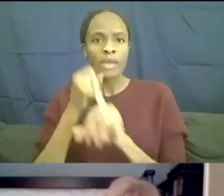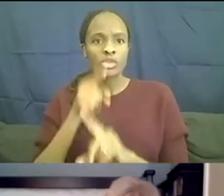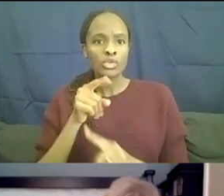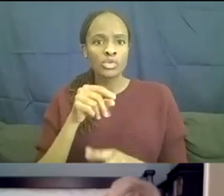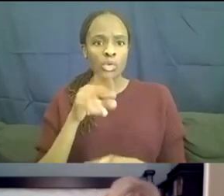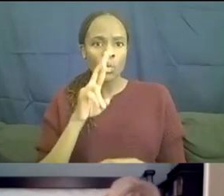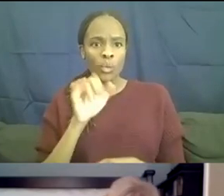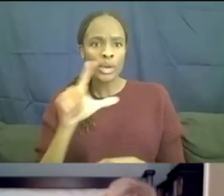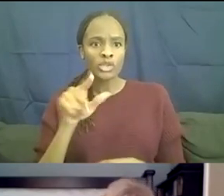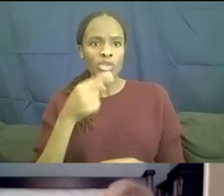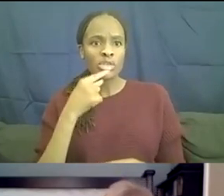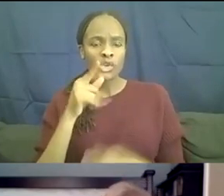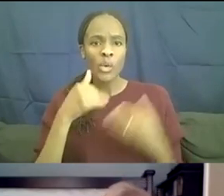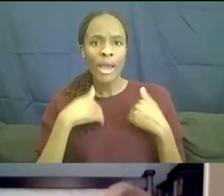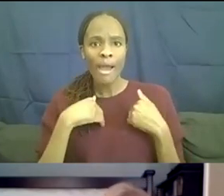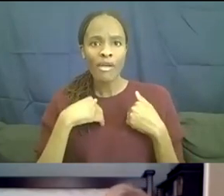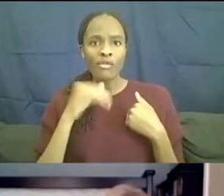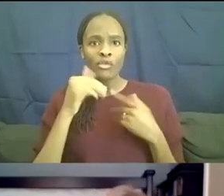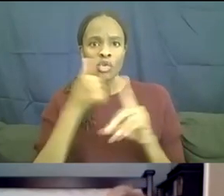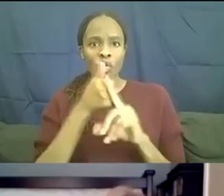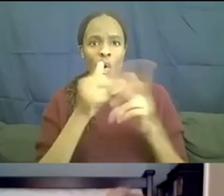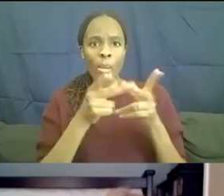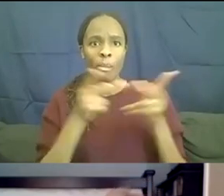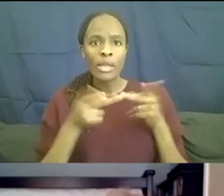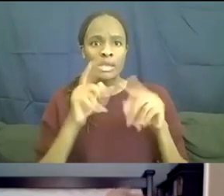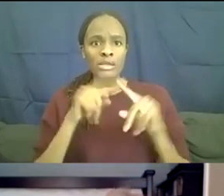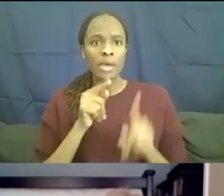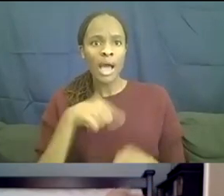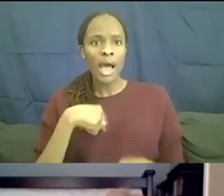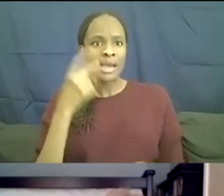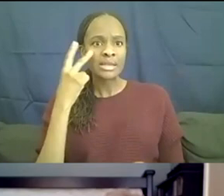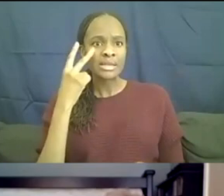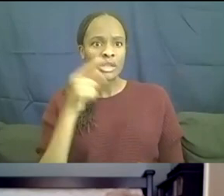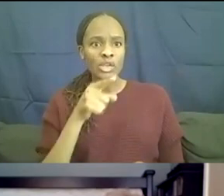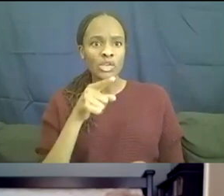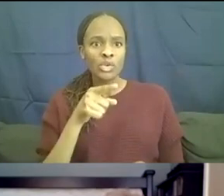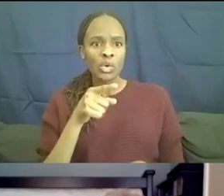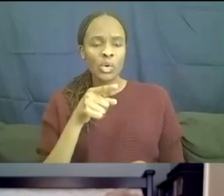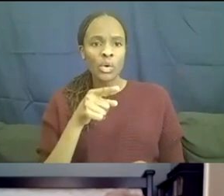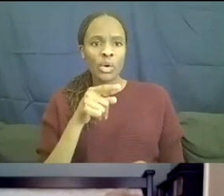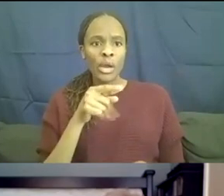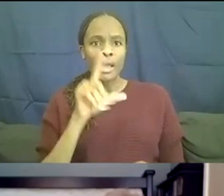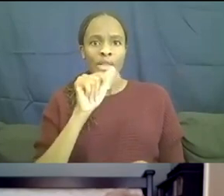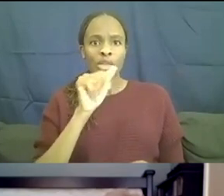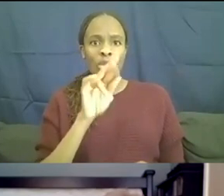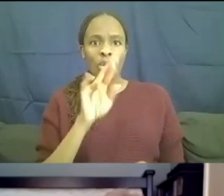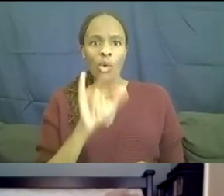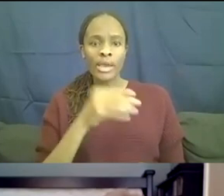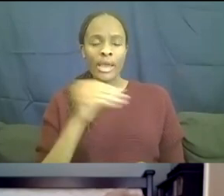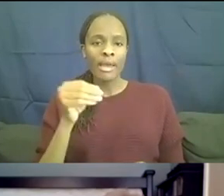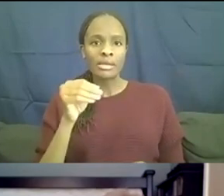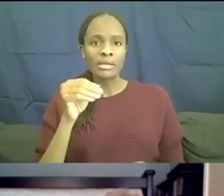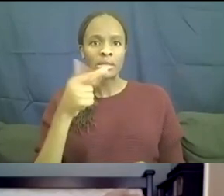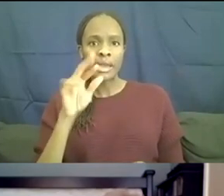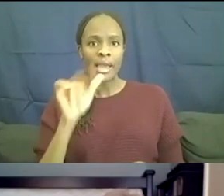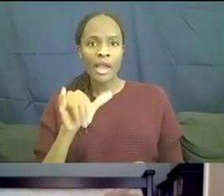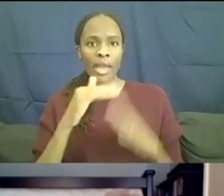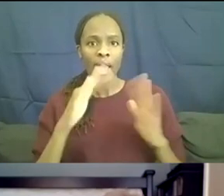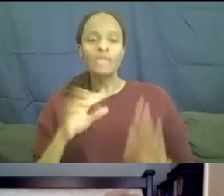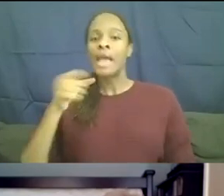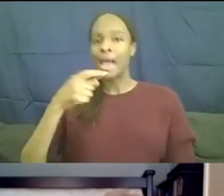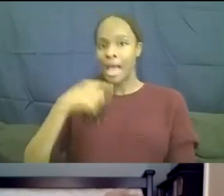case, but I see you're at your, at Lori and Gary's house. Yes. I'm at my parents' house. Um,